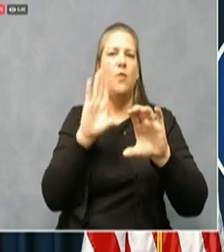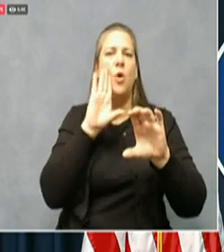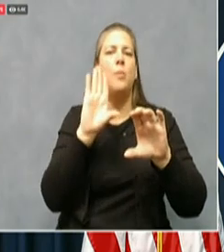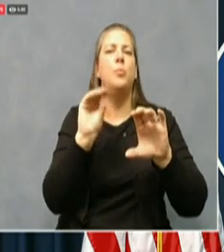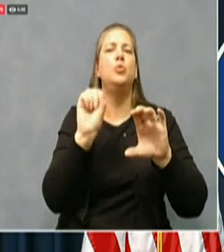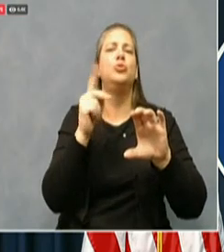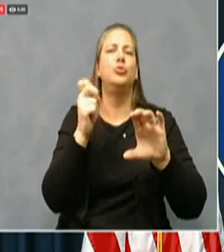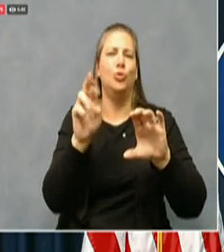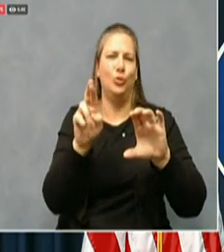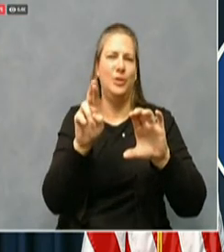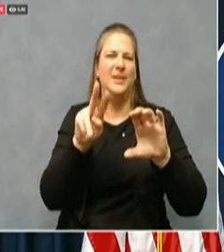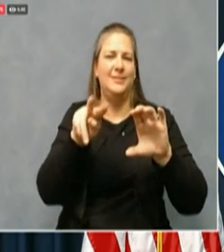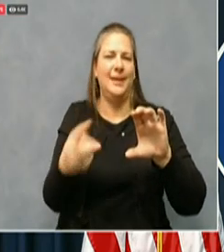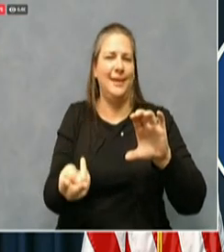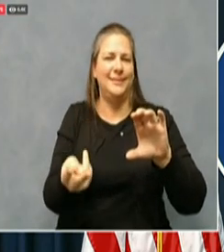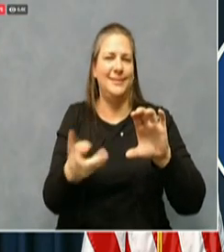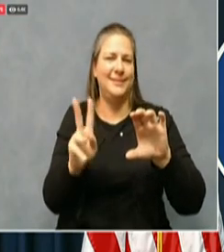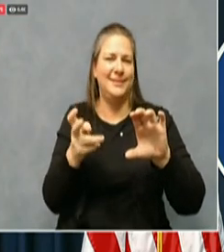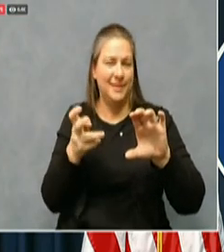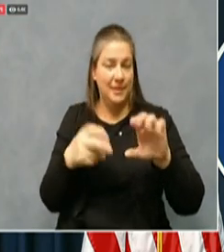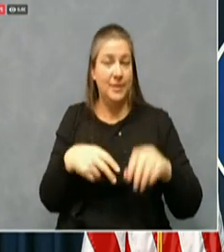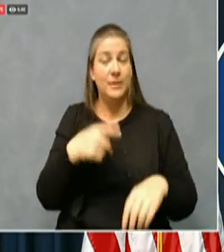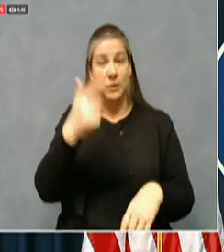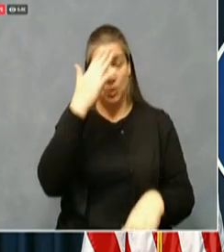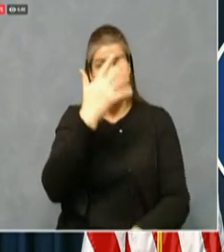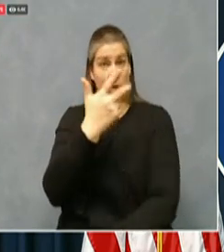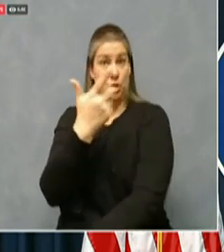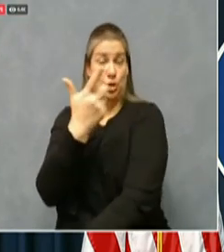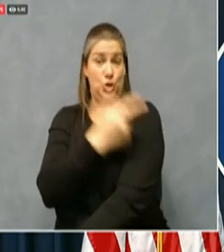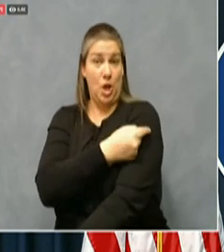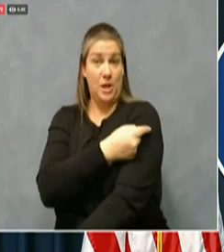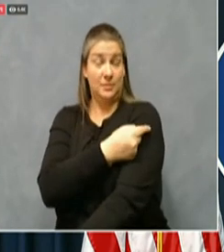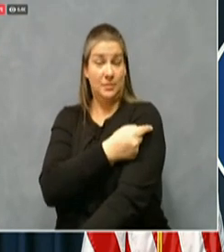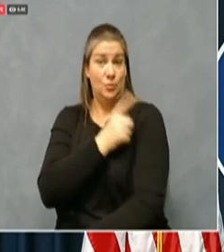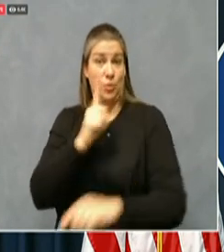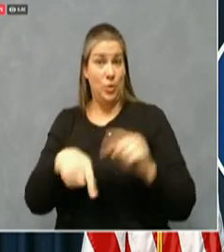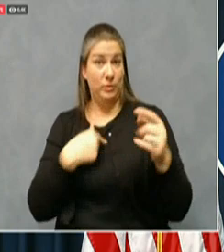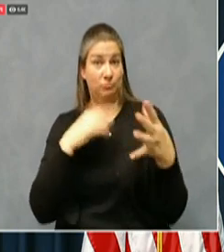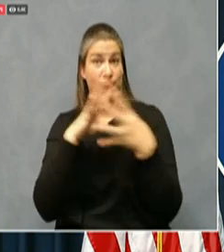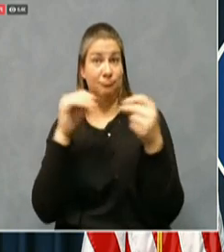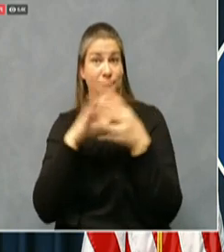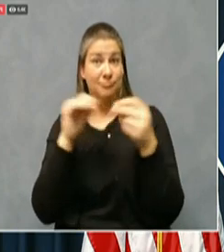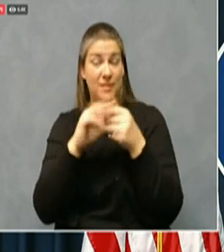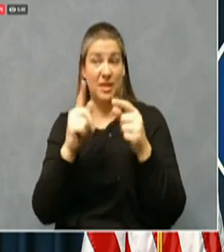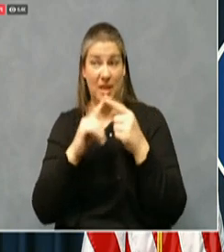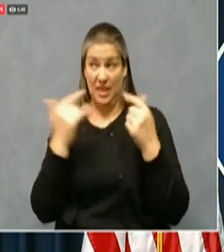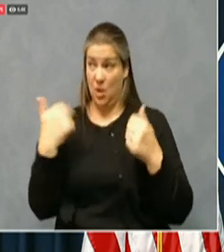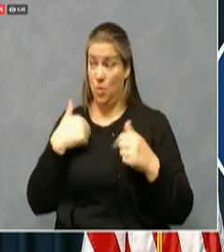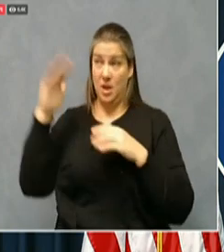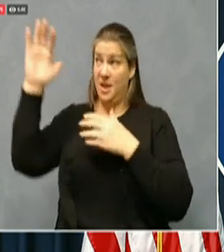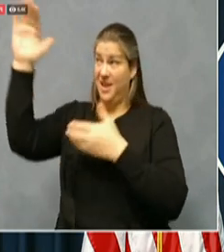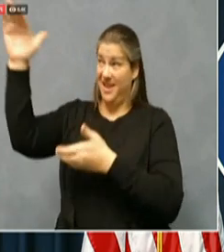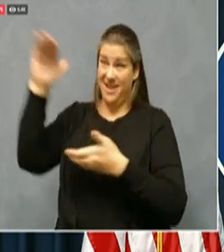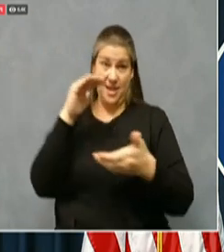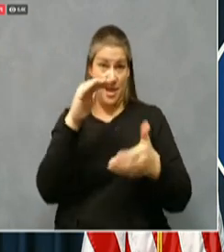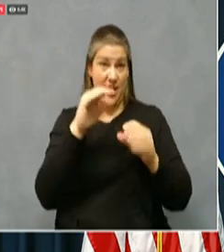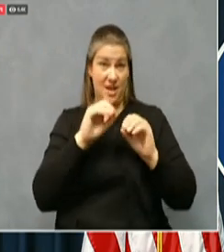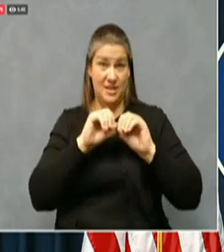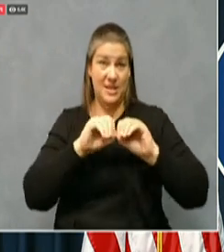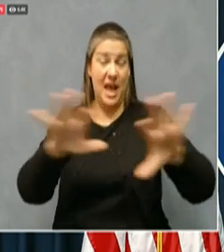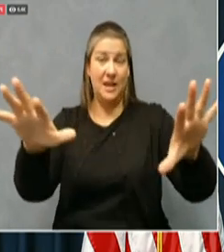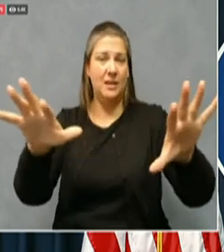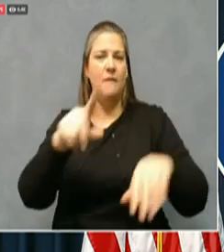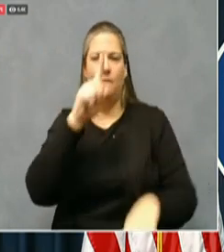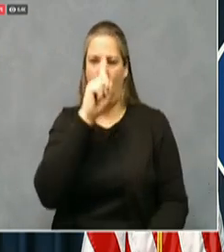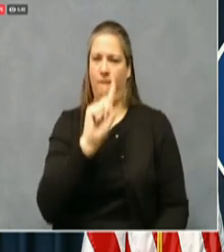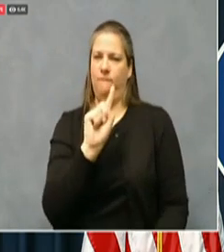doses coming out, at least, you know, the initial doses will all be the first. But we'll make sure to delineate how many of them are that